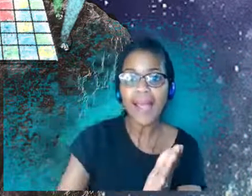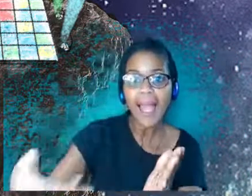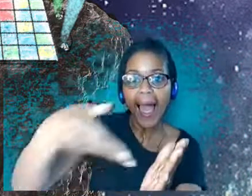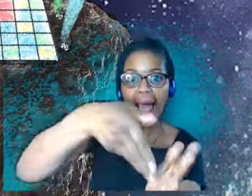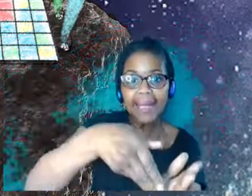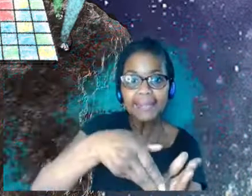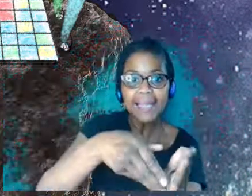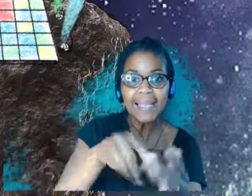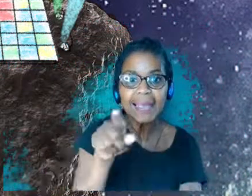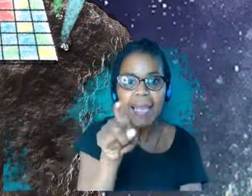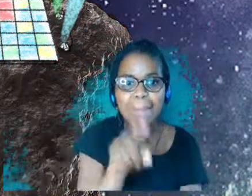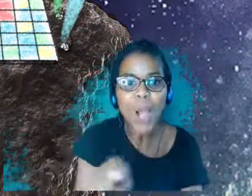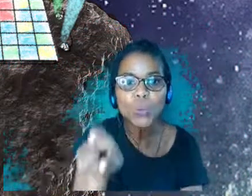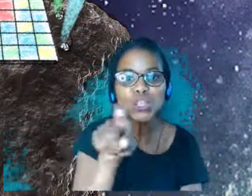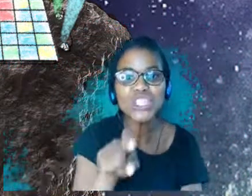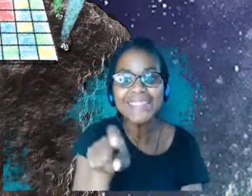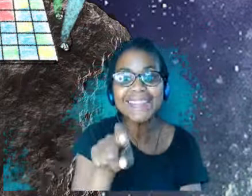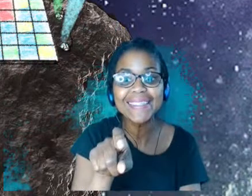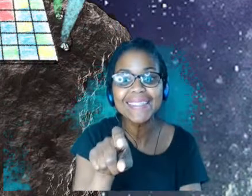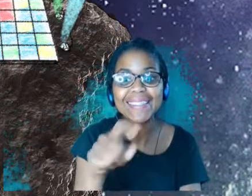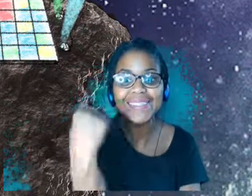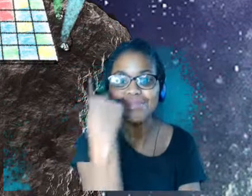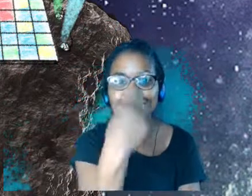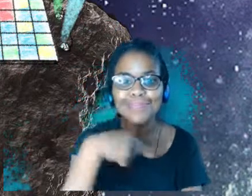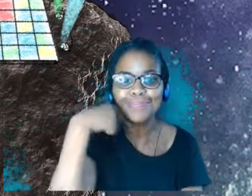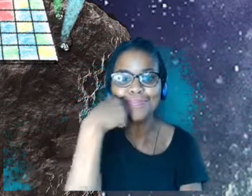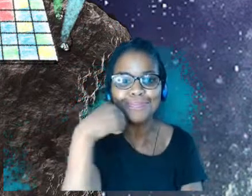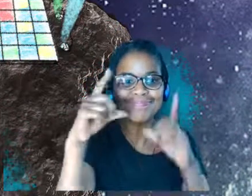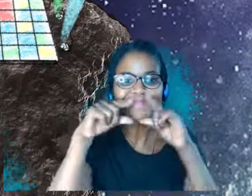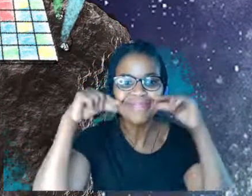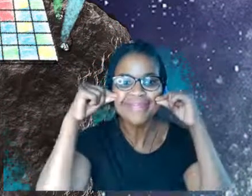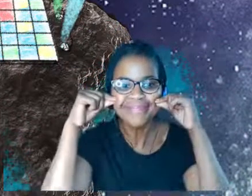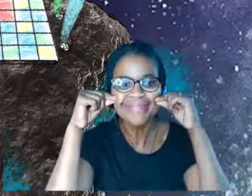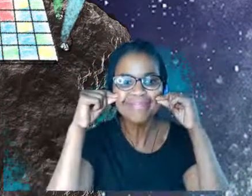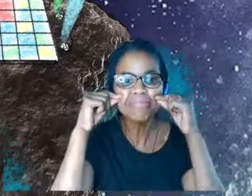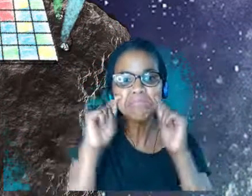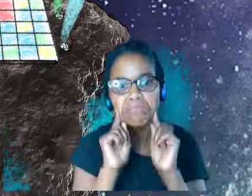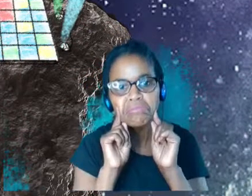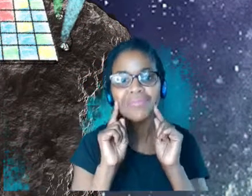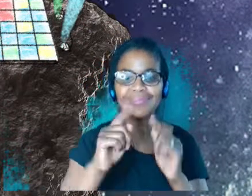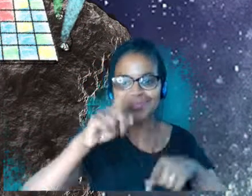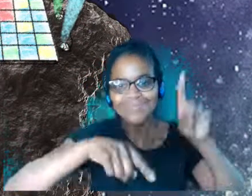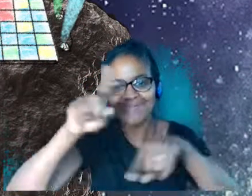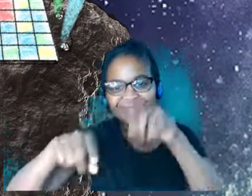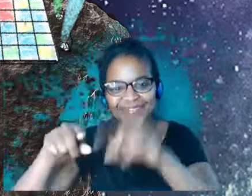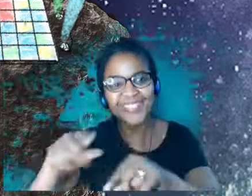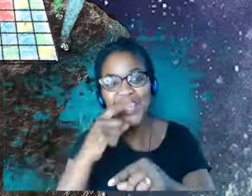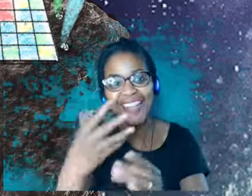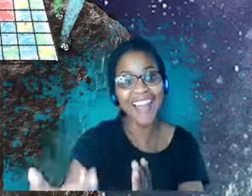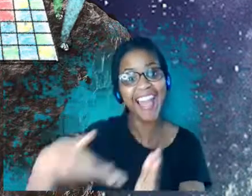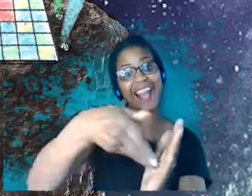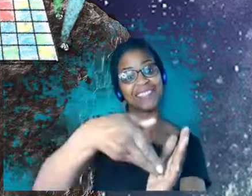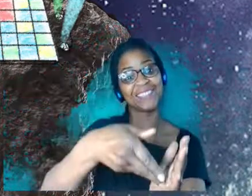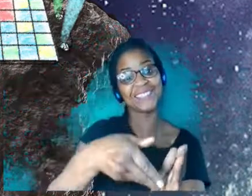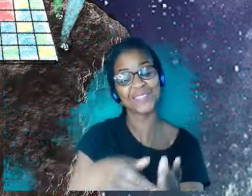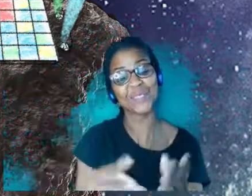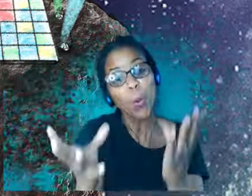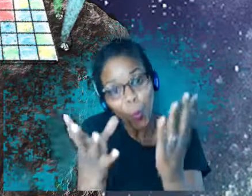your name. So people were some wonderful, inspiring emojis with their names.